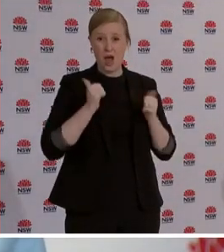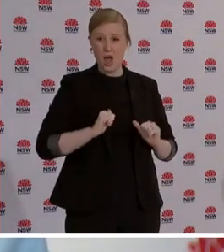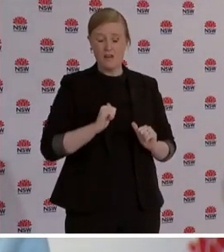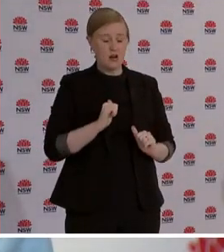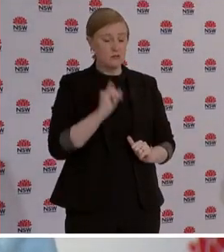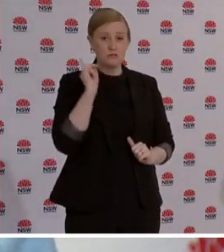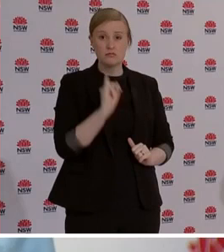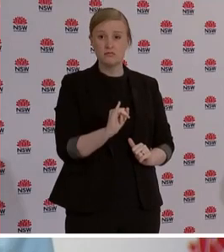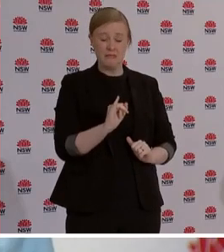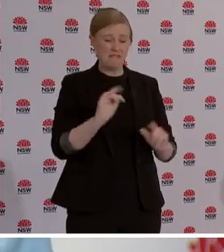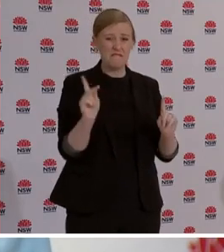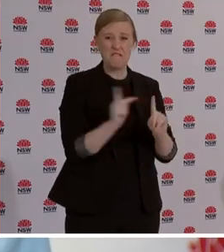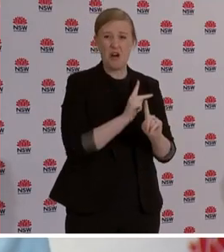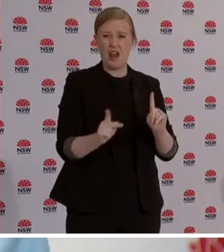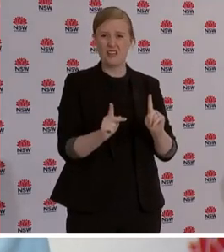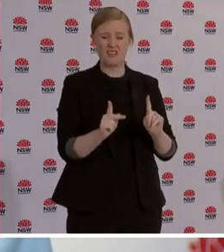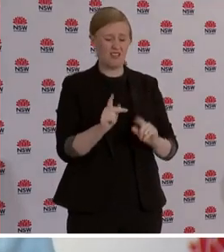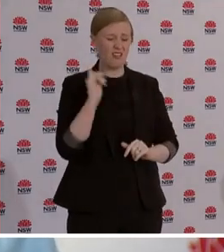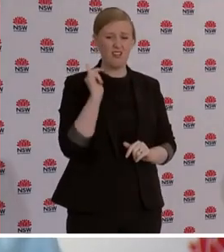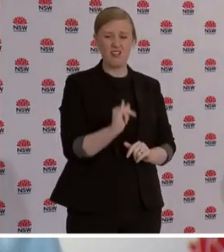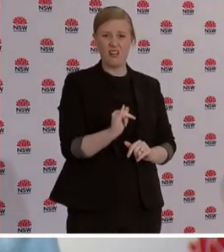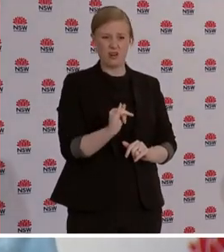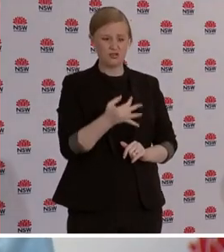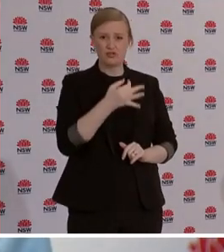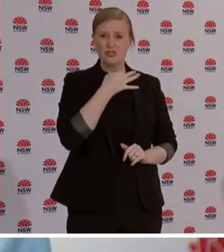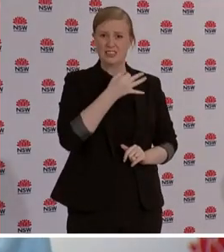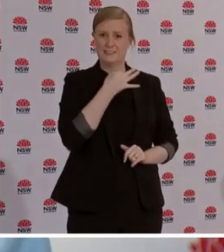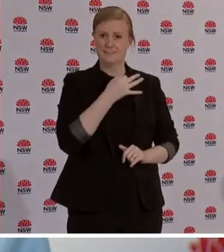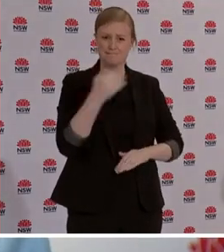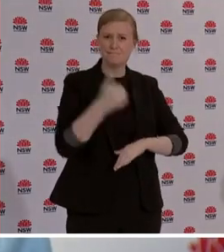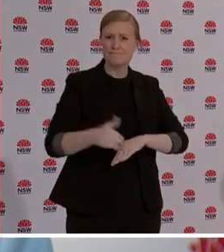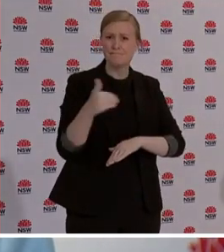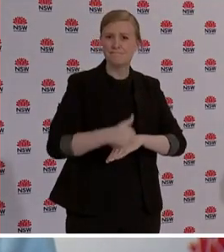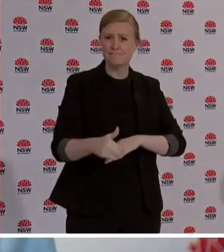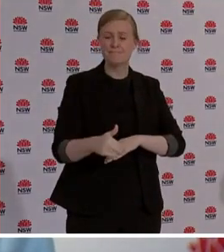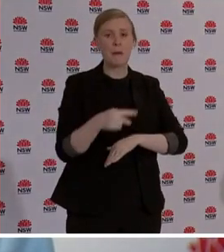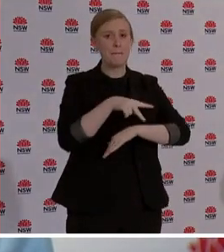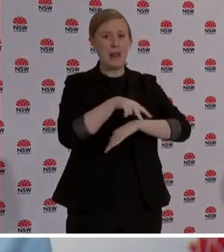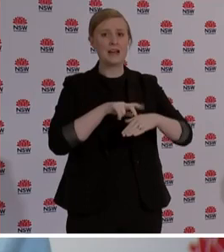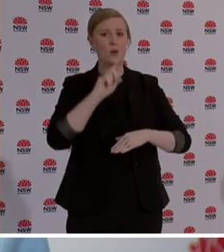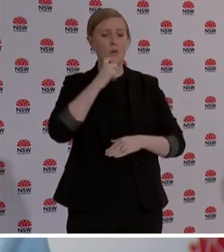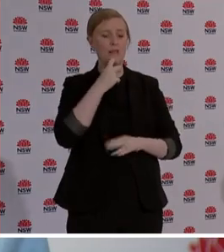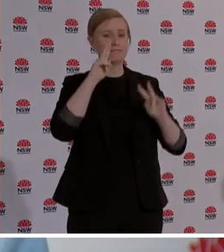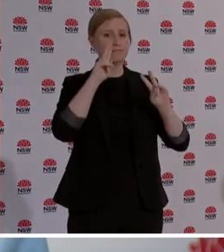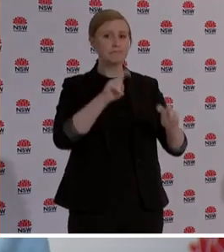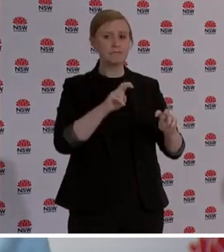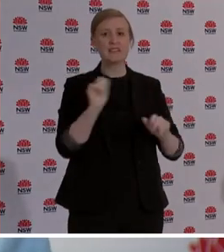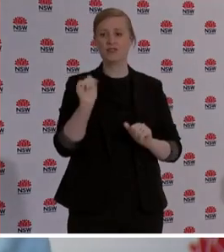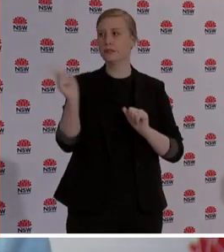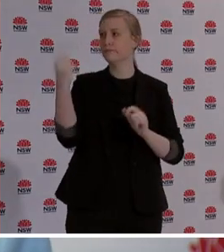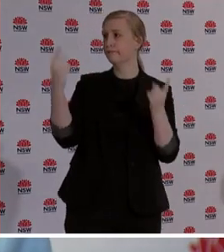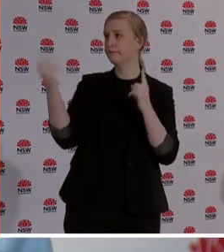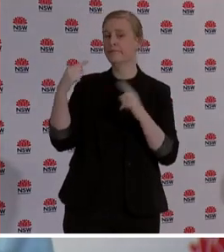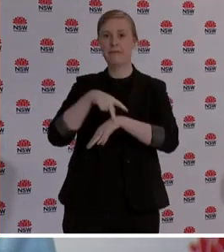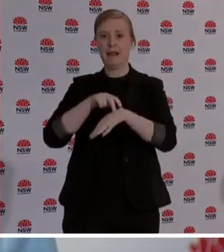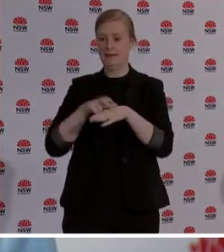behaviour that police will continue to investigate. A strike force is set up right at this moment that